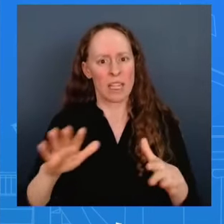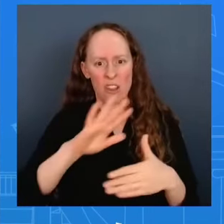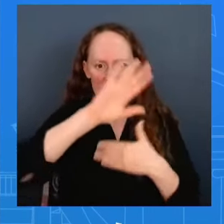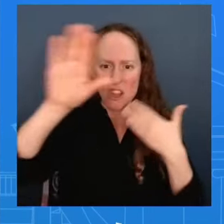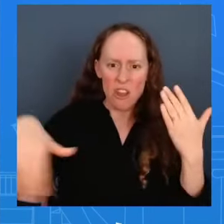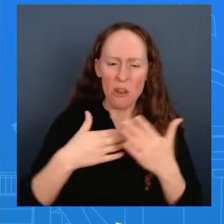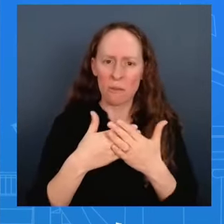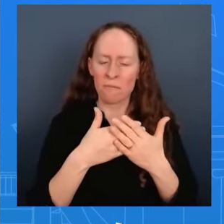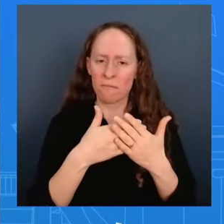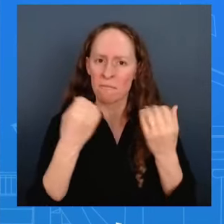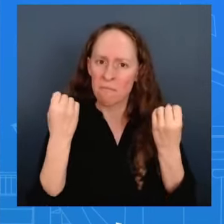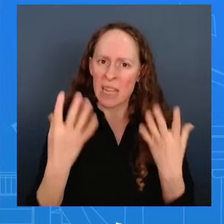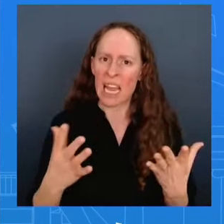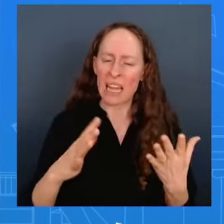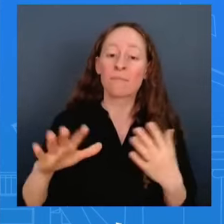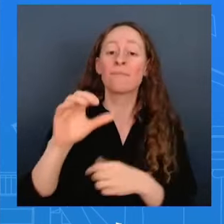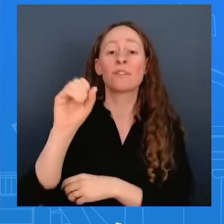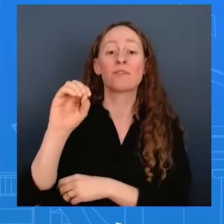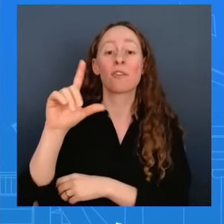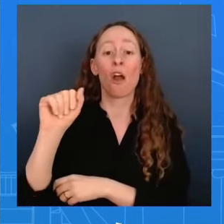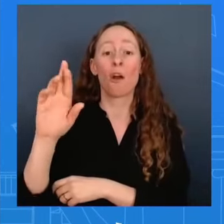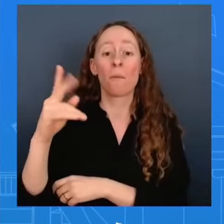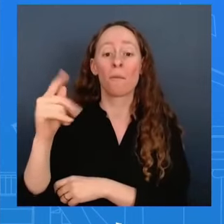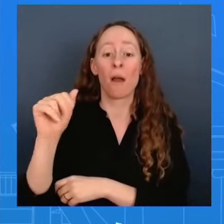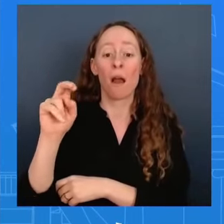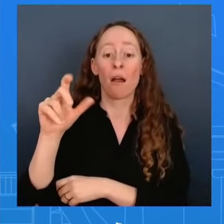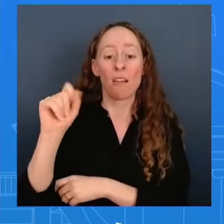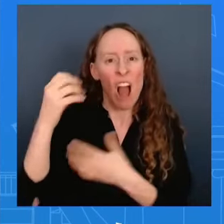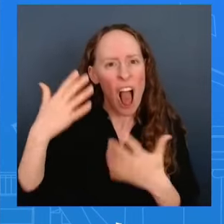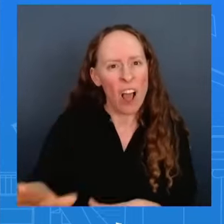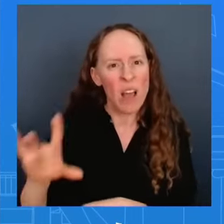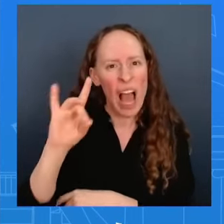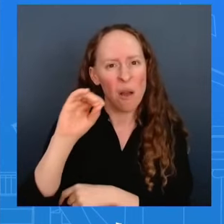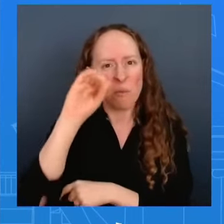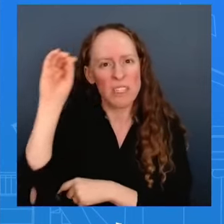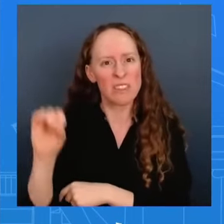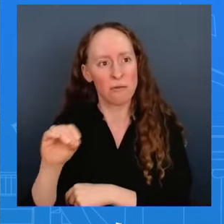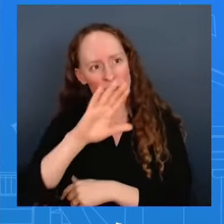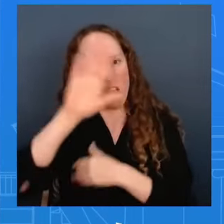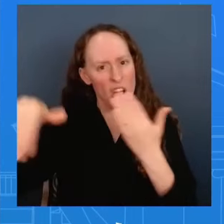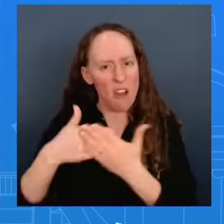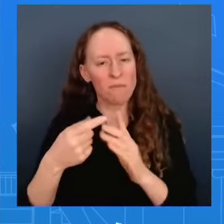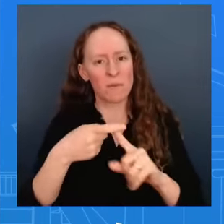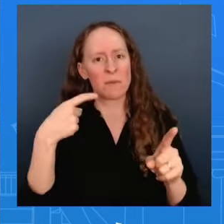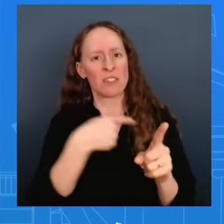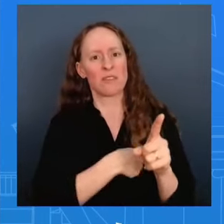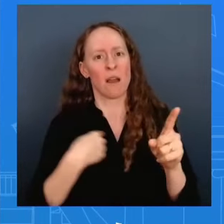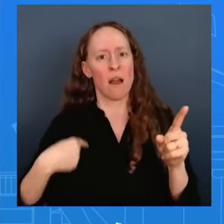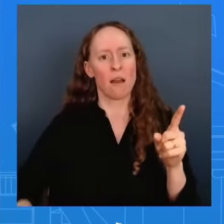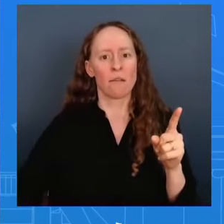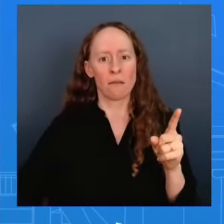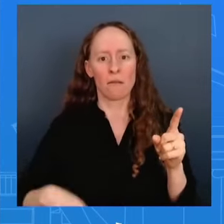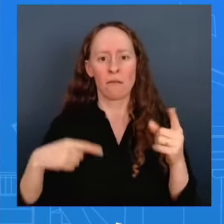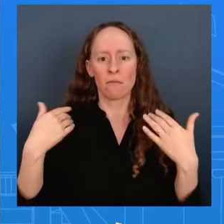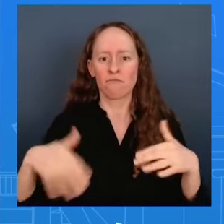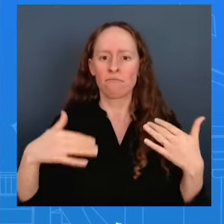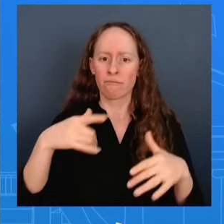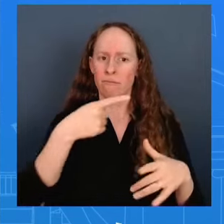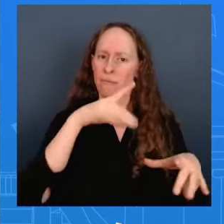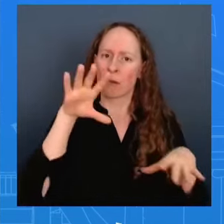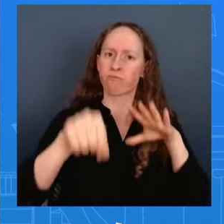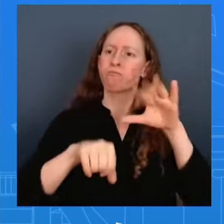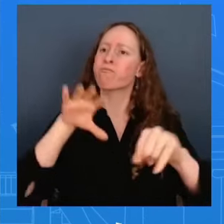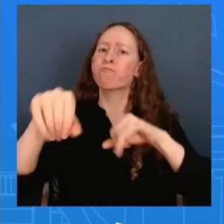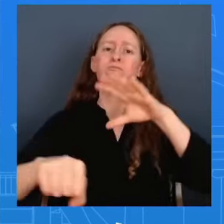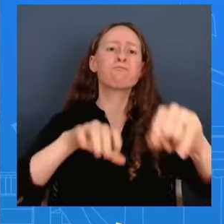and in certain critical minerals 85 to 95 so those are subsidies with an aim to